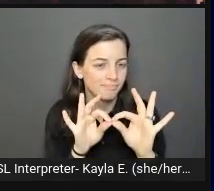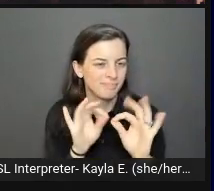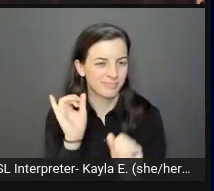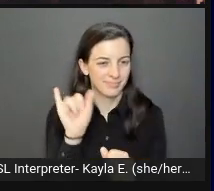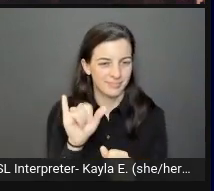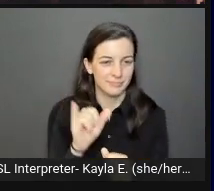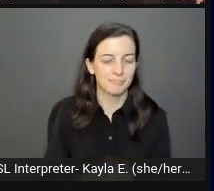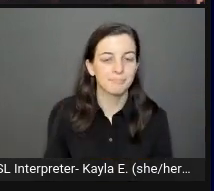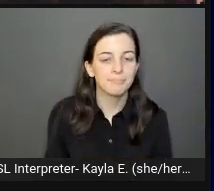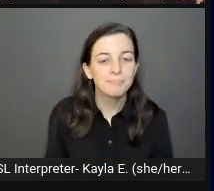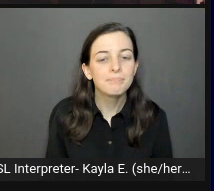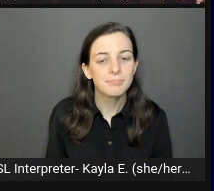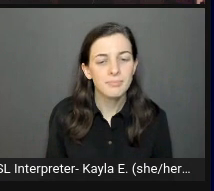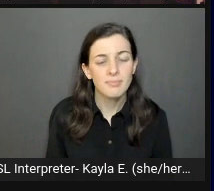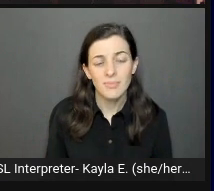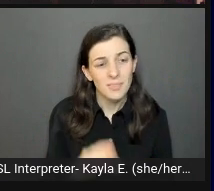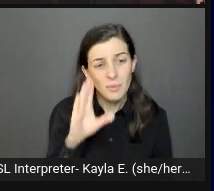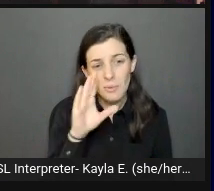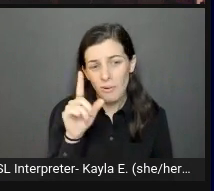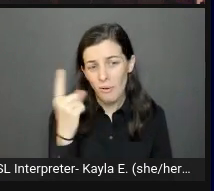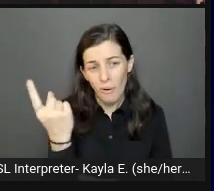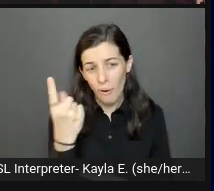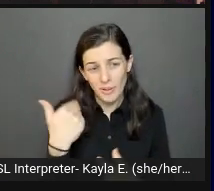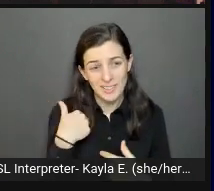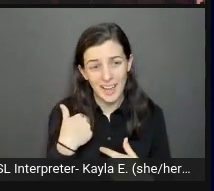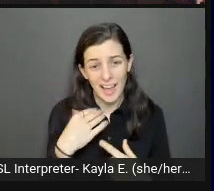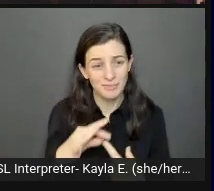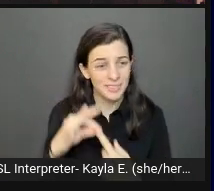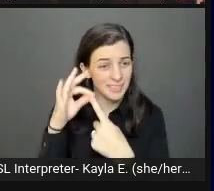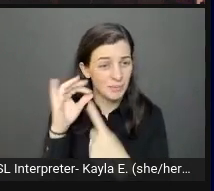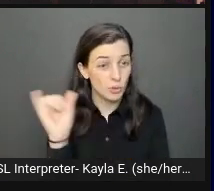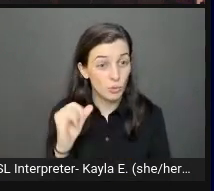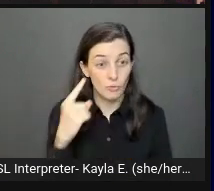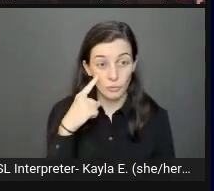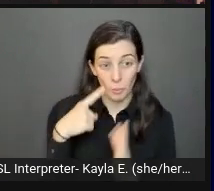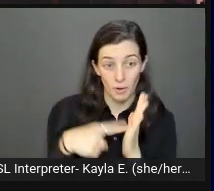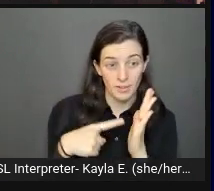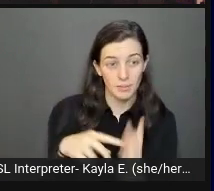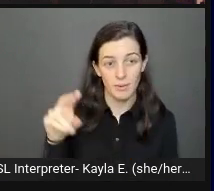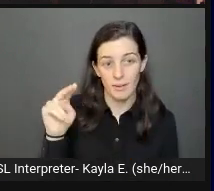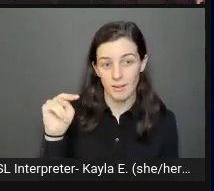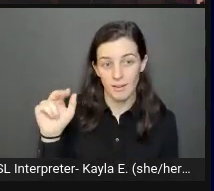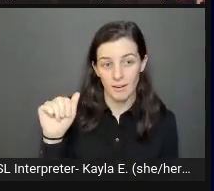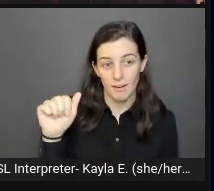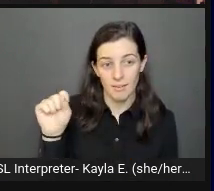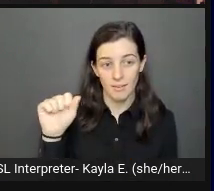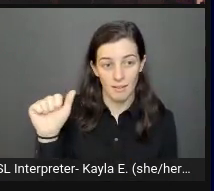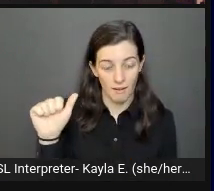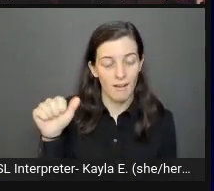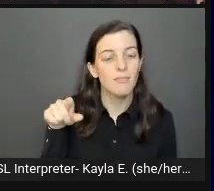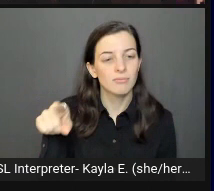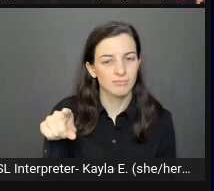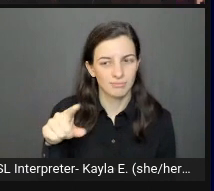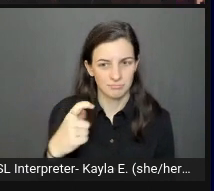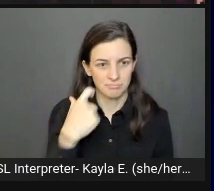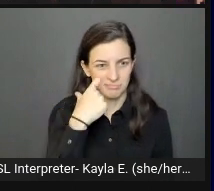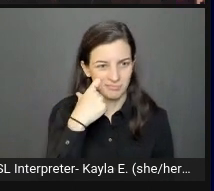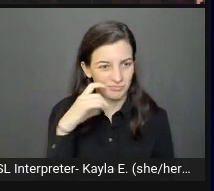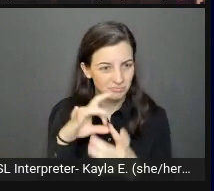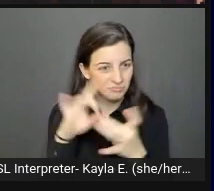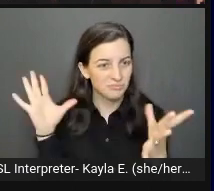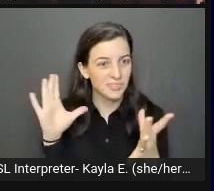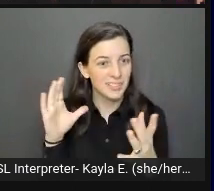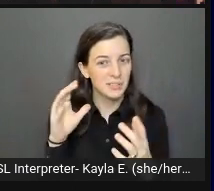And there will always be exceptions to this. For example, NASA has been releasing new images of the solar system from the James Webb Space